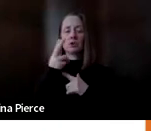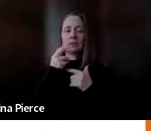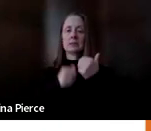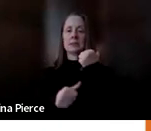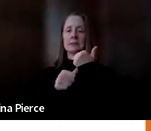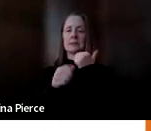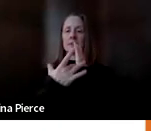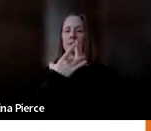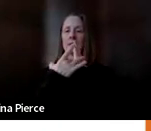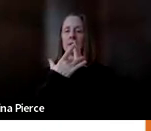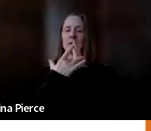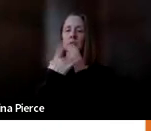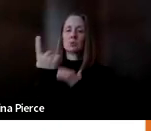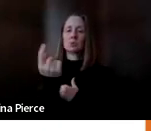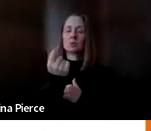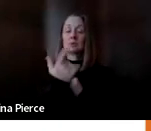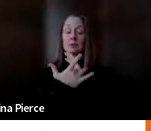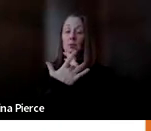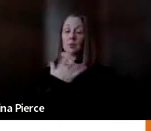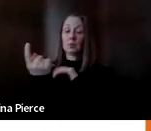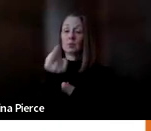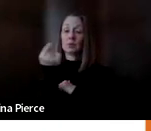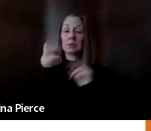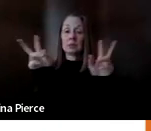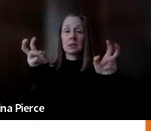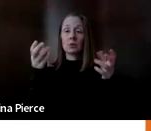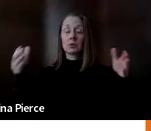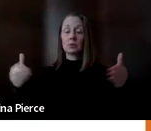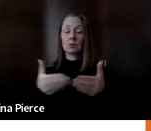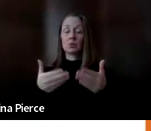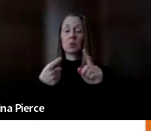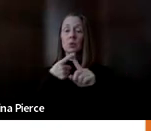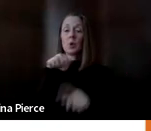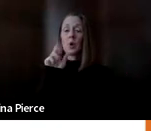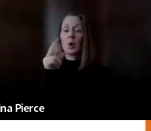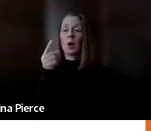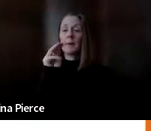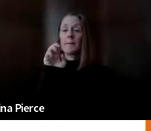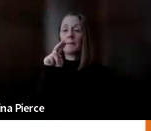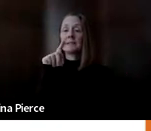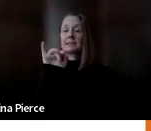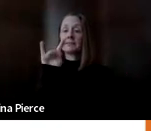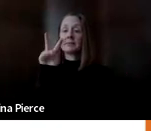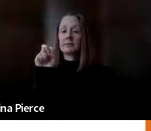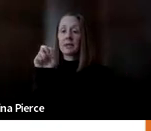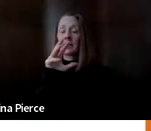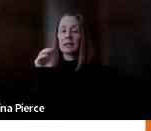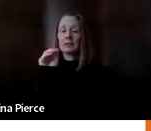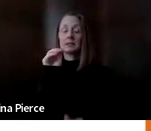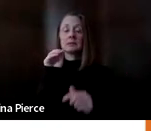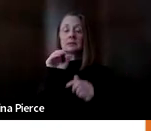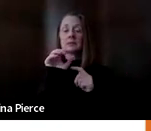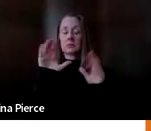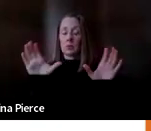programs tech tuesday and the title of our session today is introduction to augmentative and alternative communication and aac